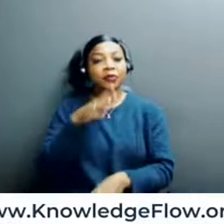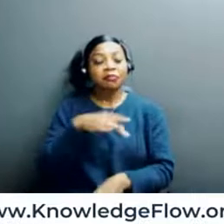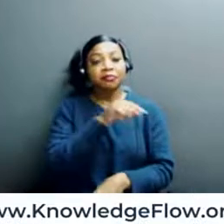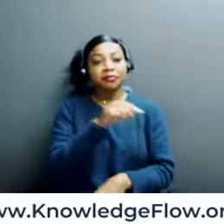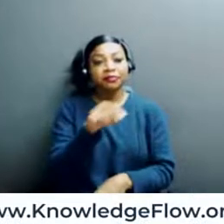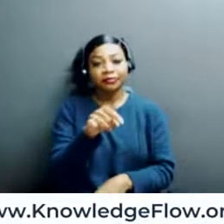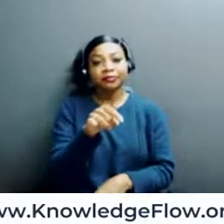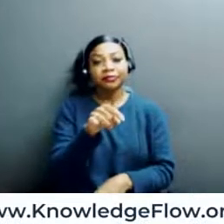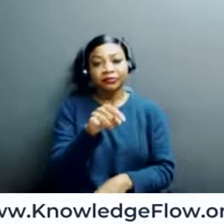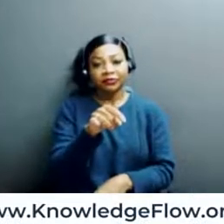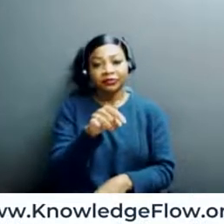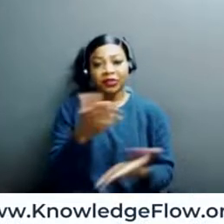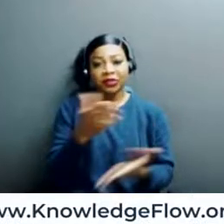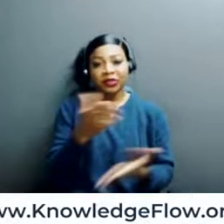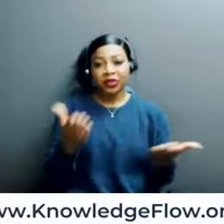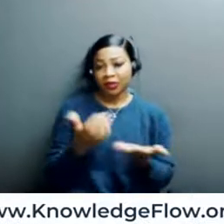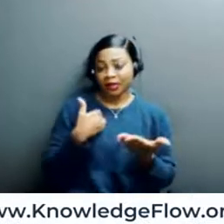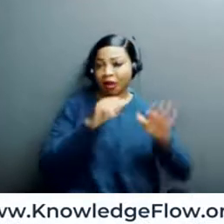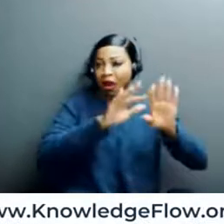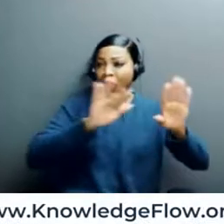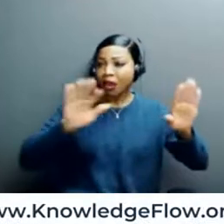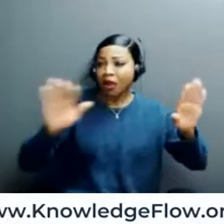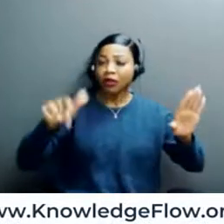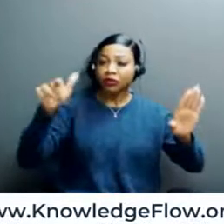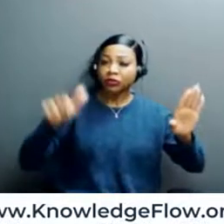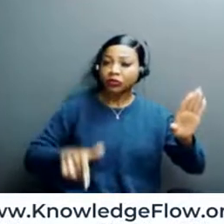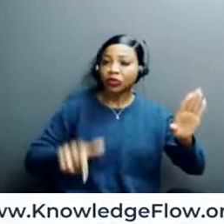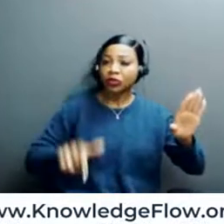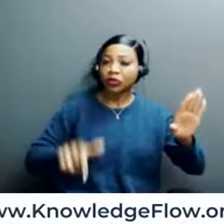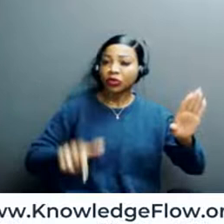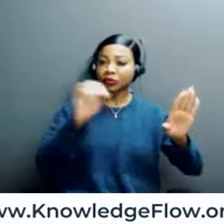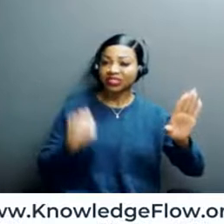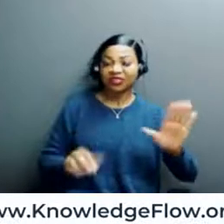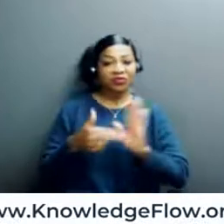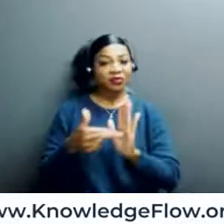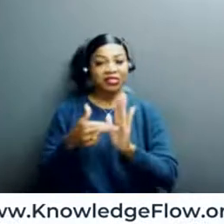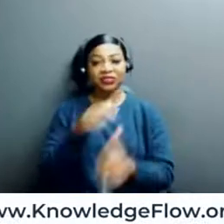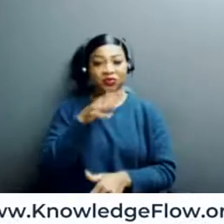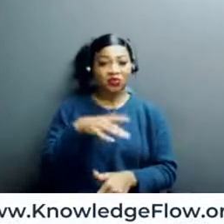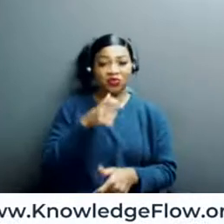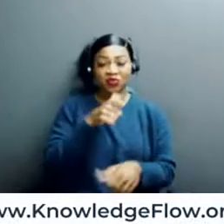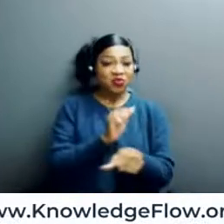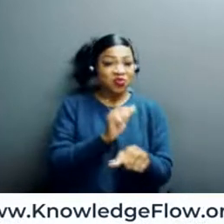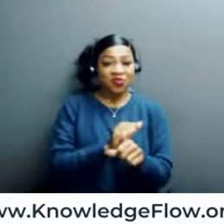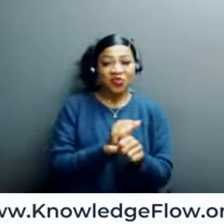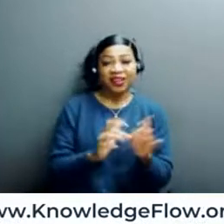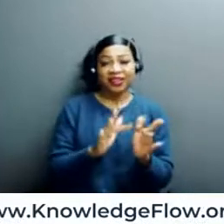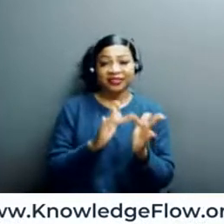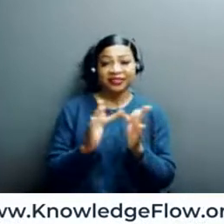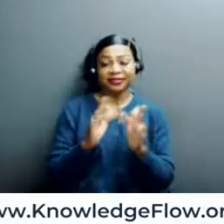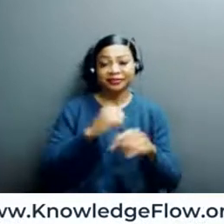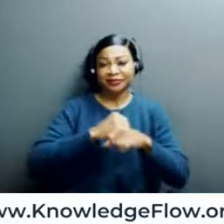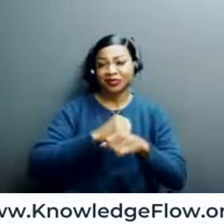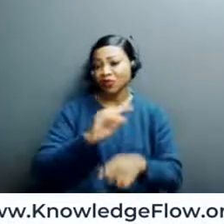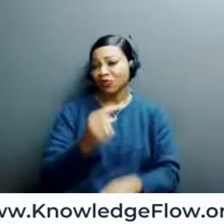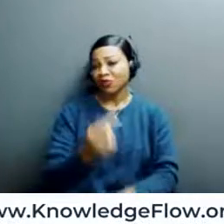Canada, there's such a low percentage of representation of women in cybersecurity, only about 10%. And